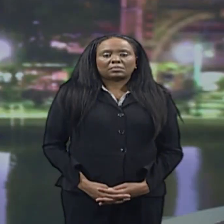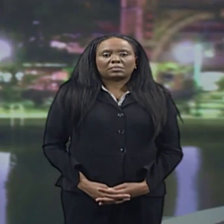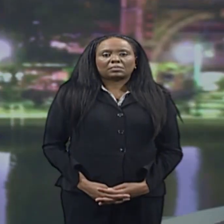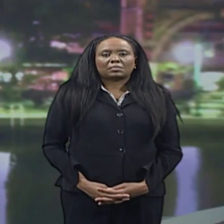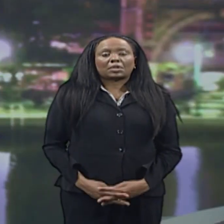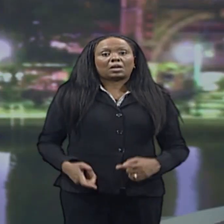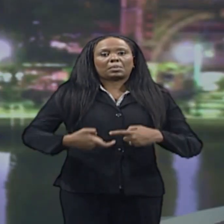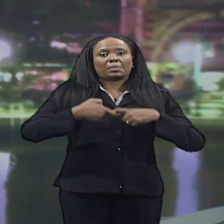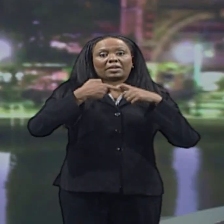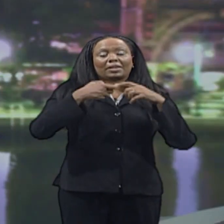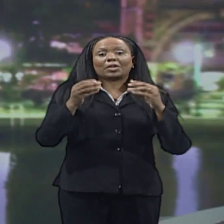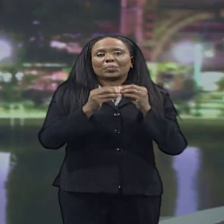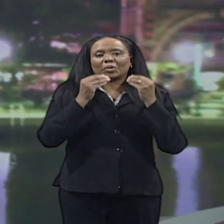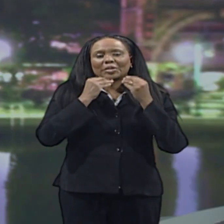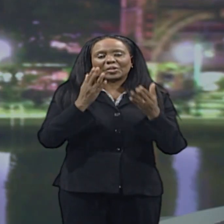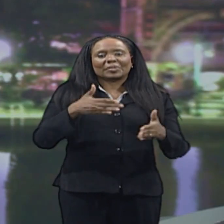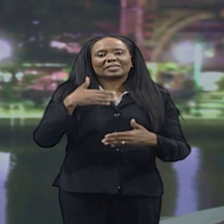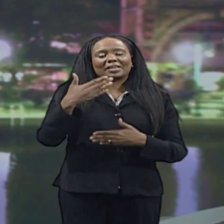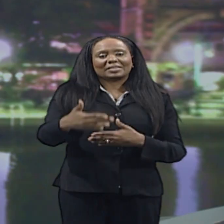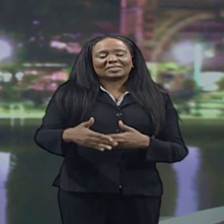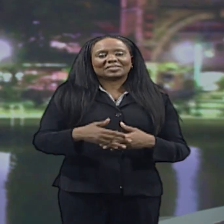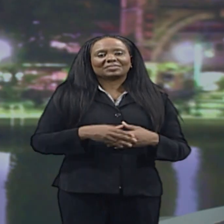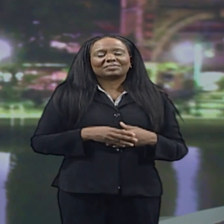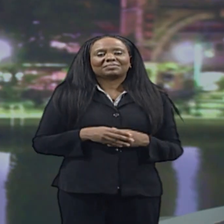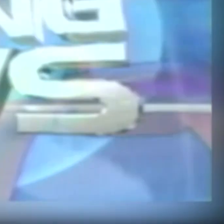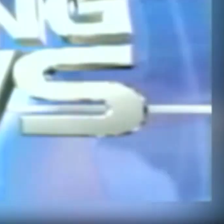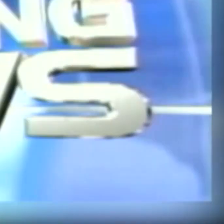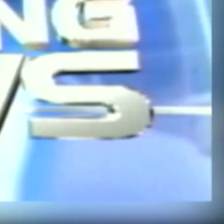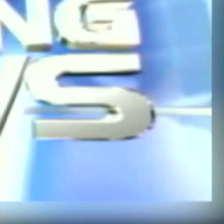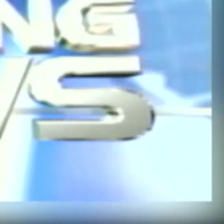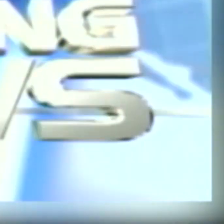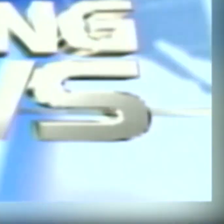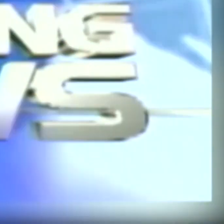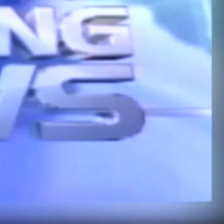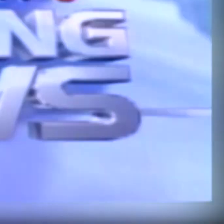We'll take a break here but come back with more news so stay with us.